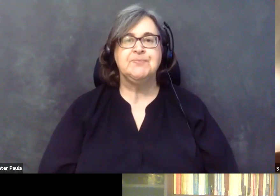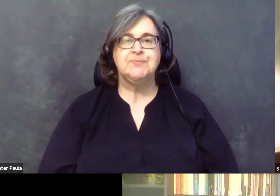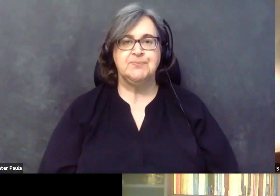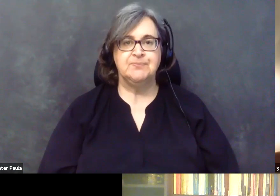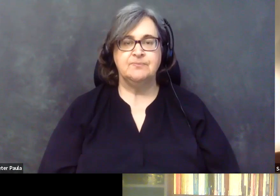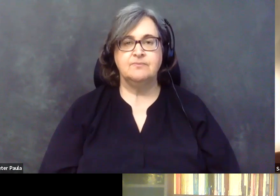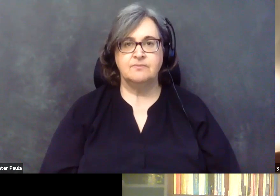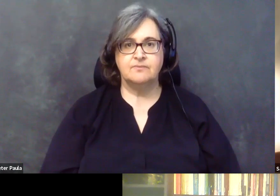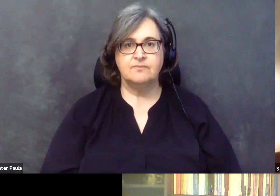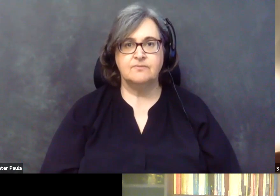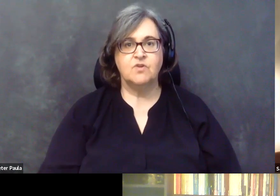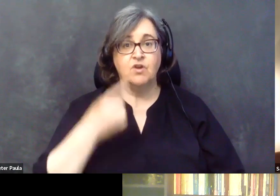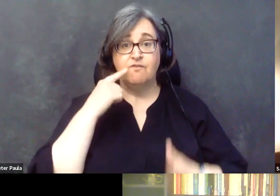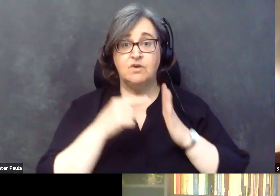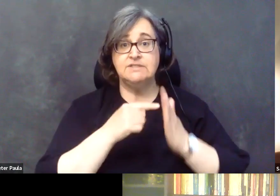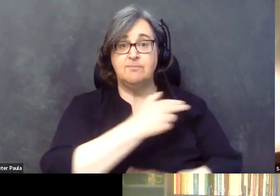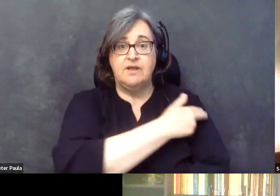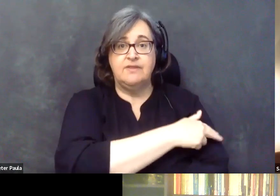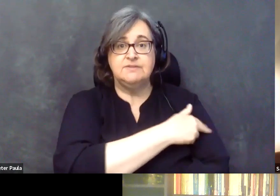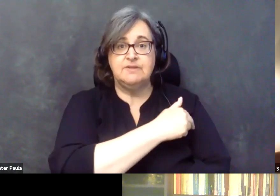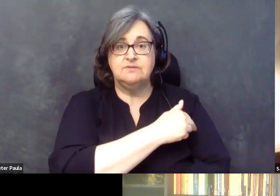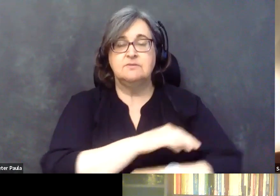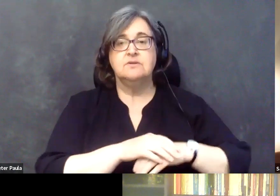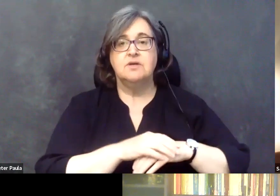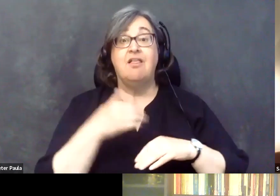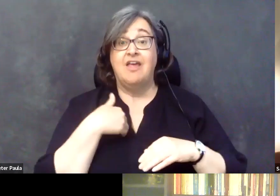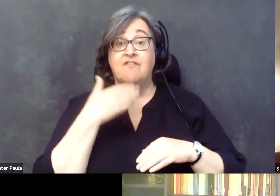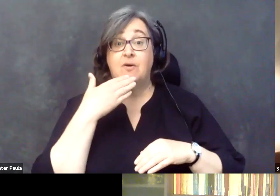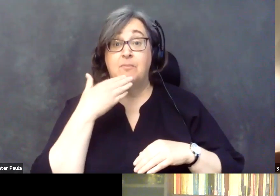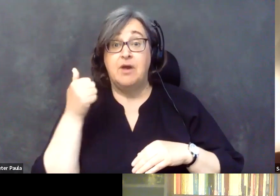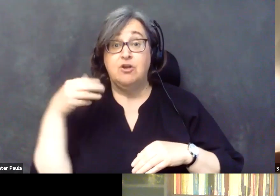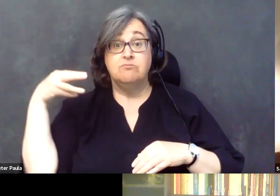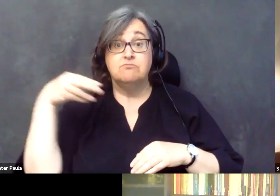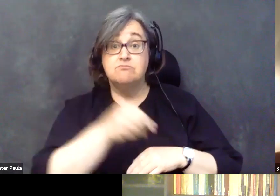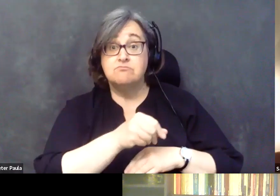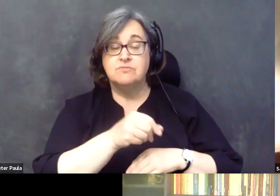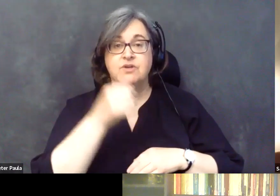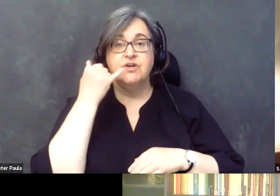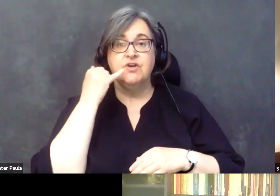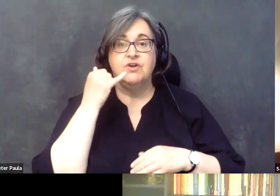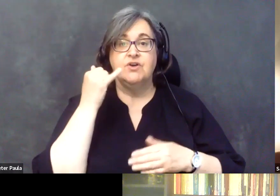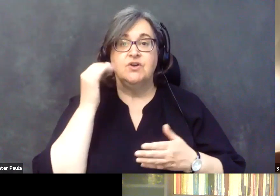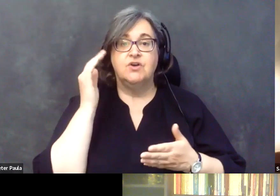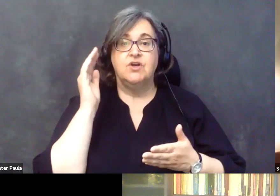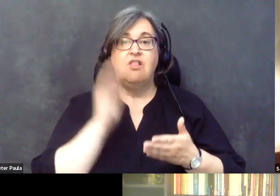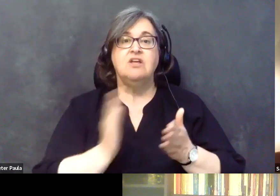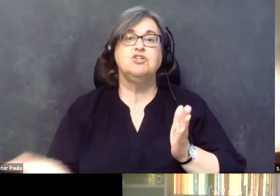For example, hospitals are paid better if there's less free admissions.